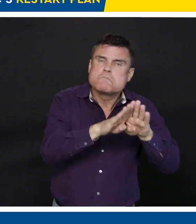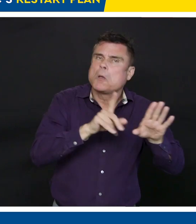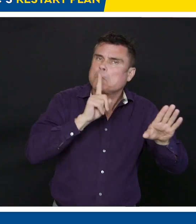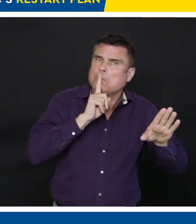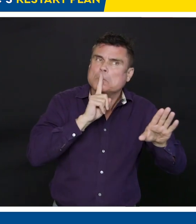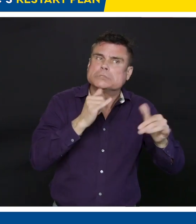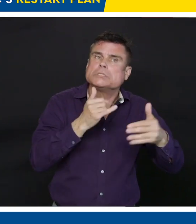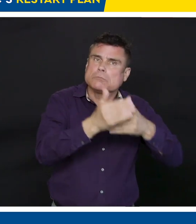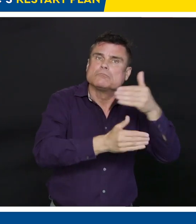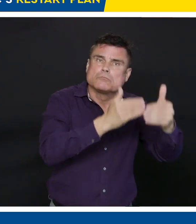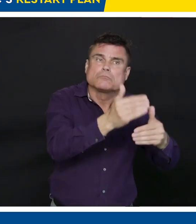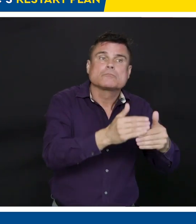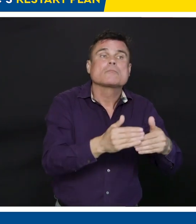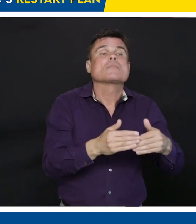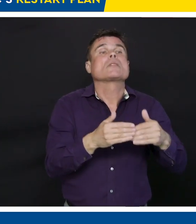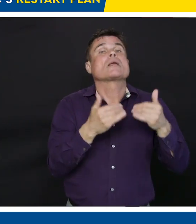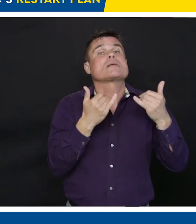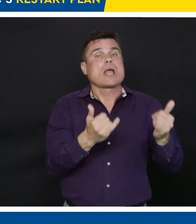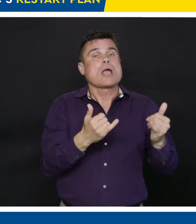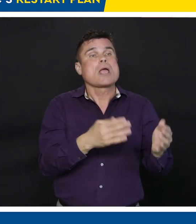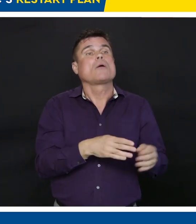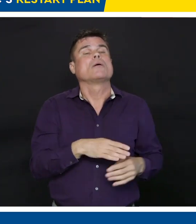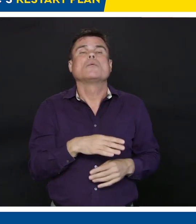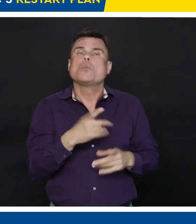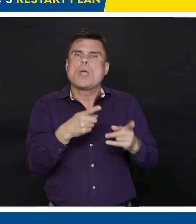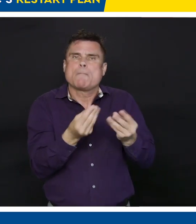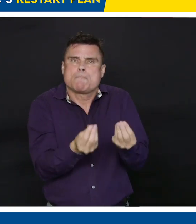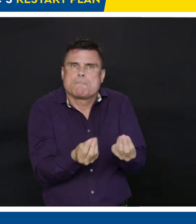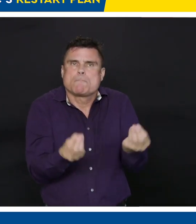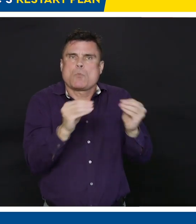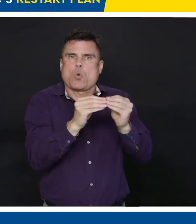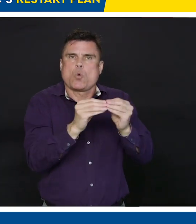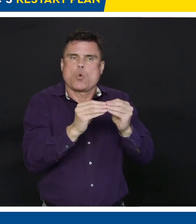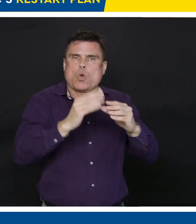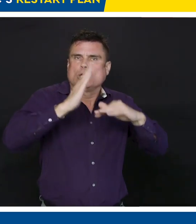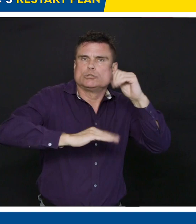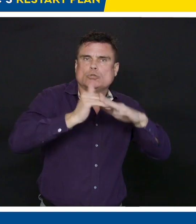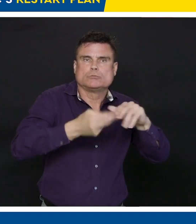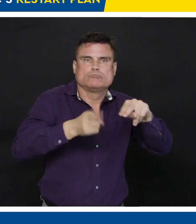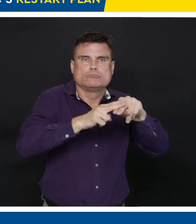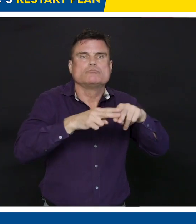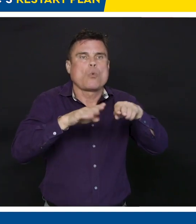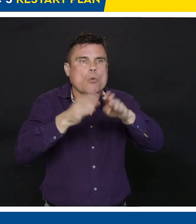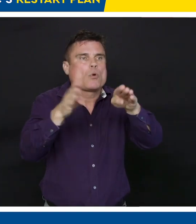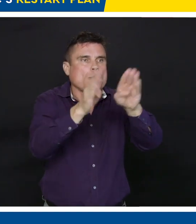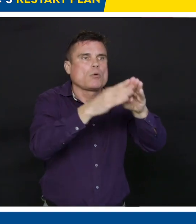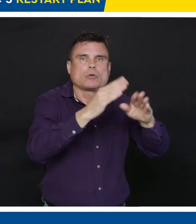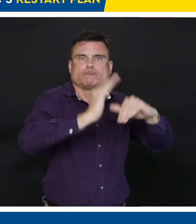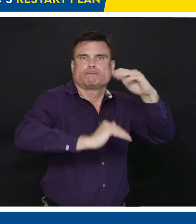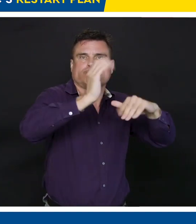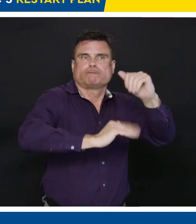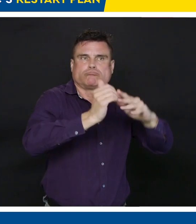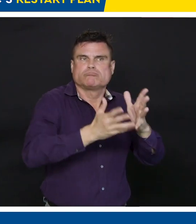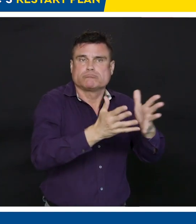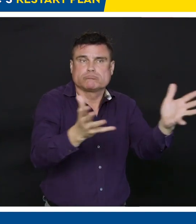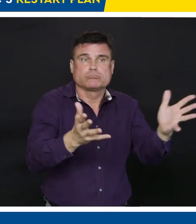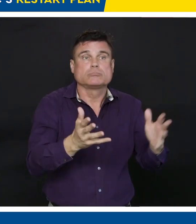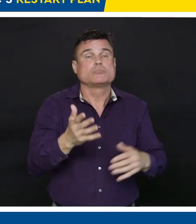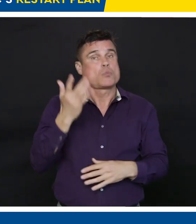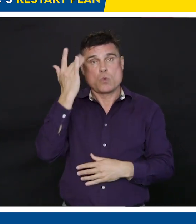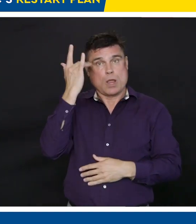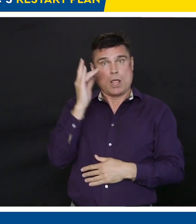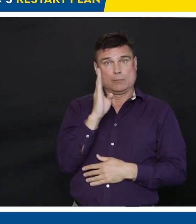to keep these principles in place. By not shutting down the way other jurisdictions did, we instead focused on how can